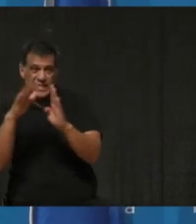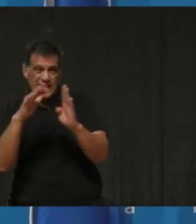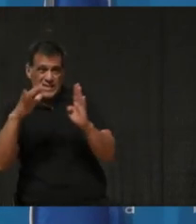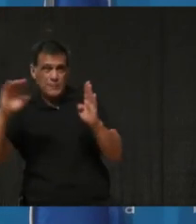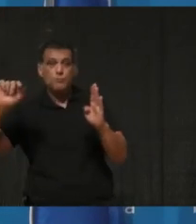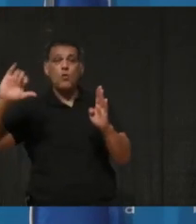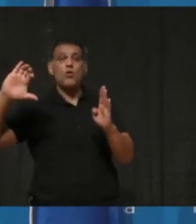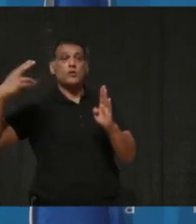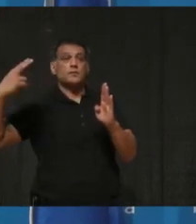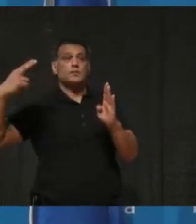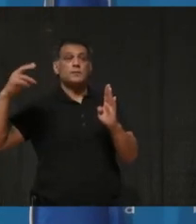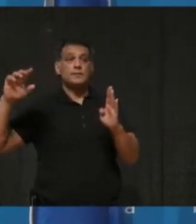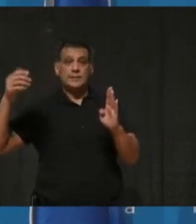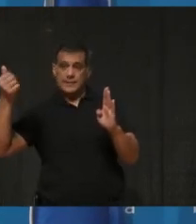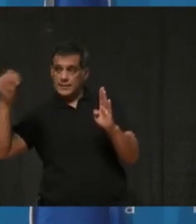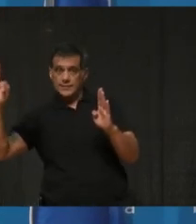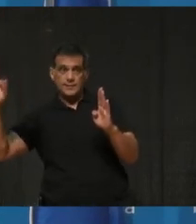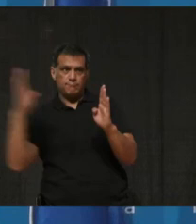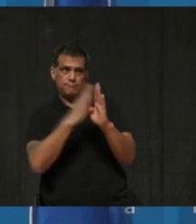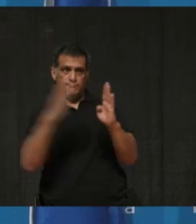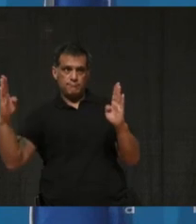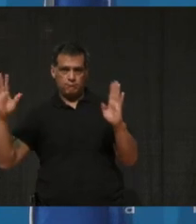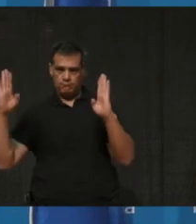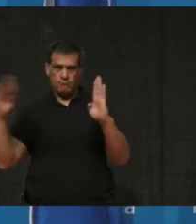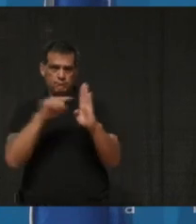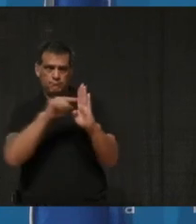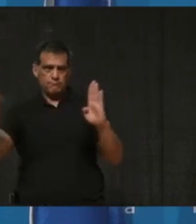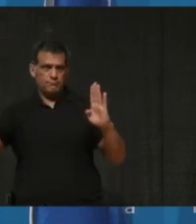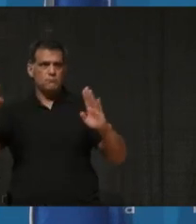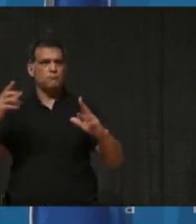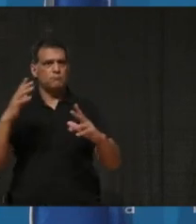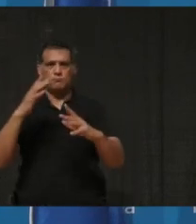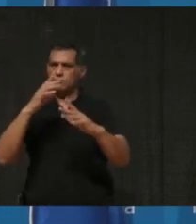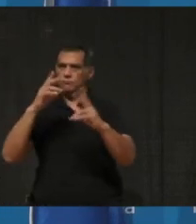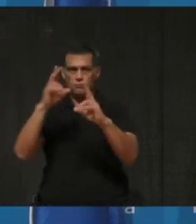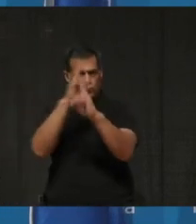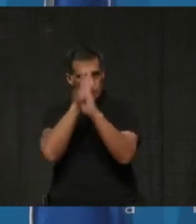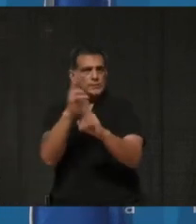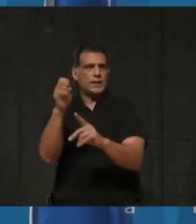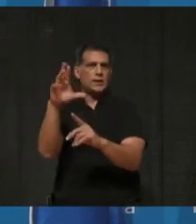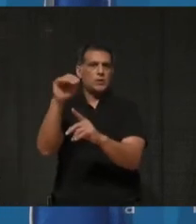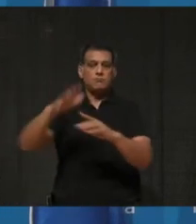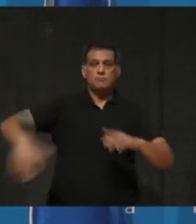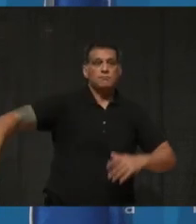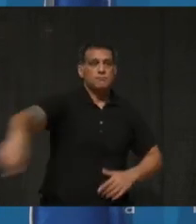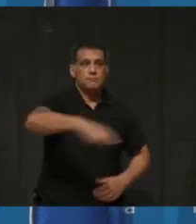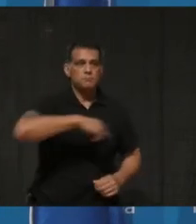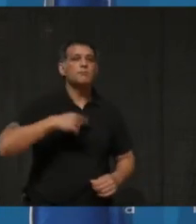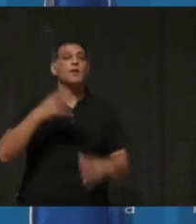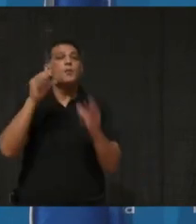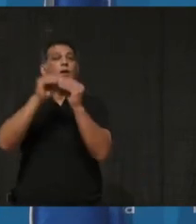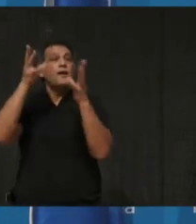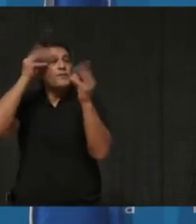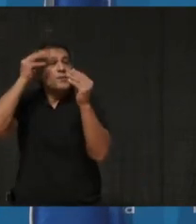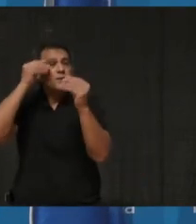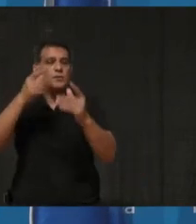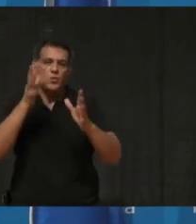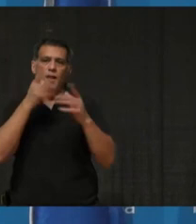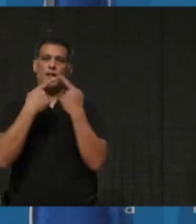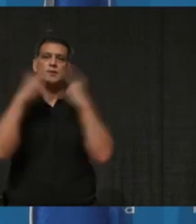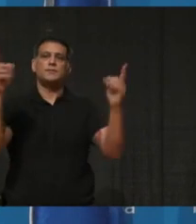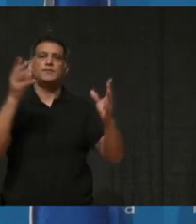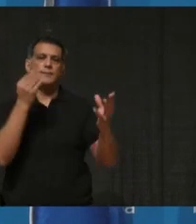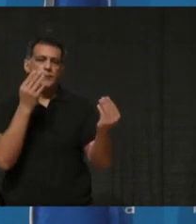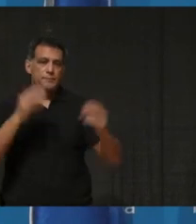19th. So stay tuned for more information over the coming days on how to nominate your local hero. And now I'd like to invite